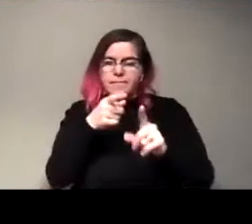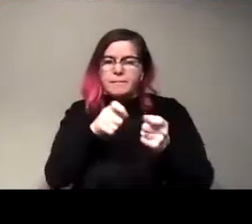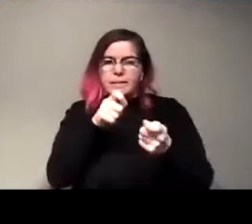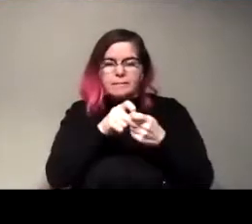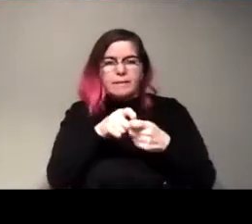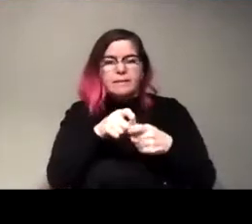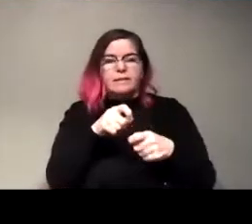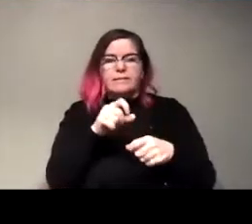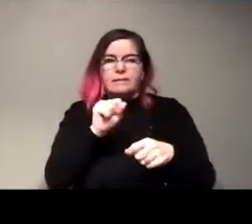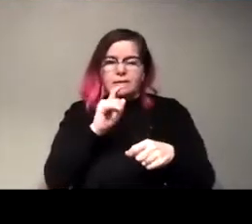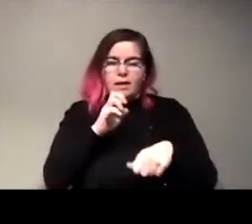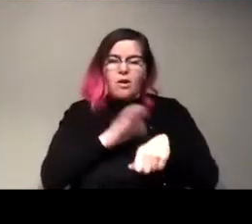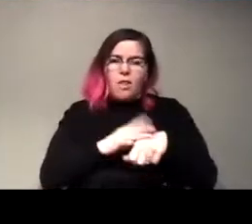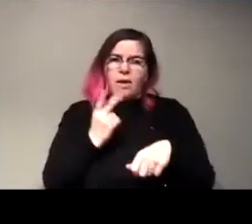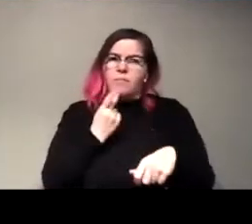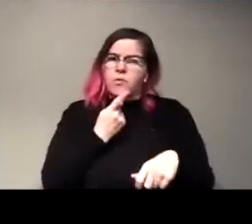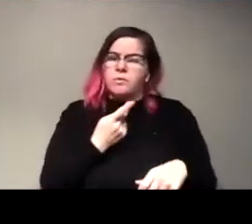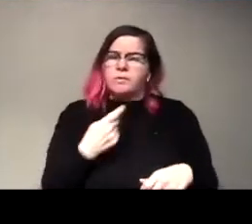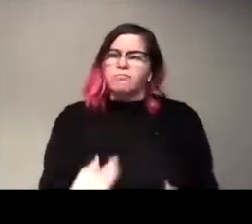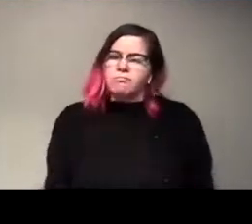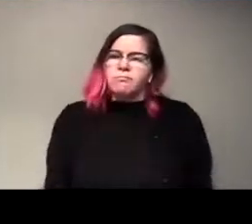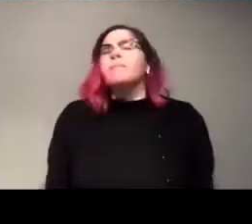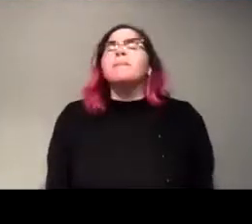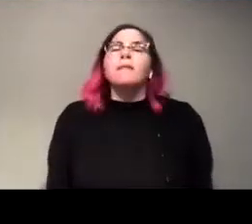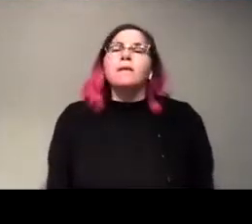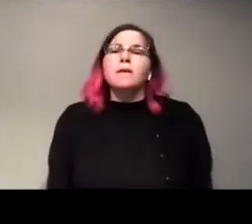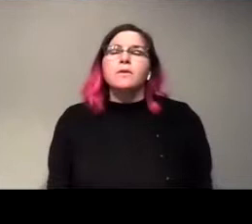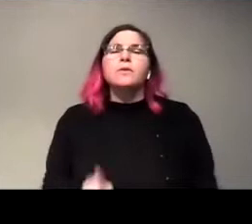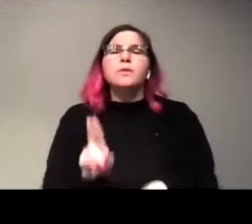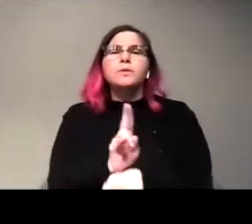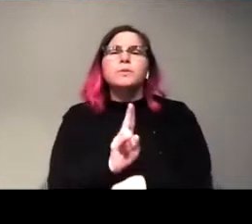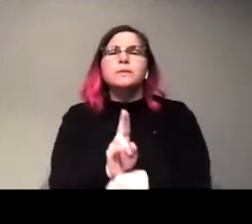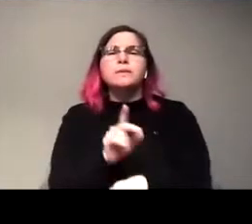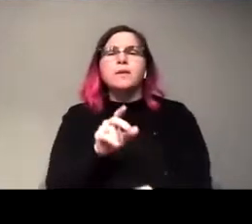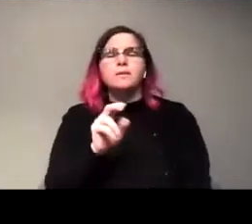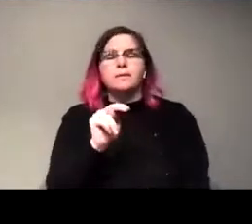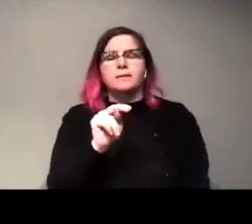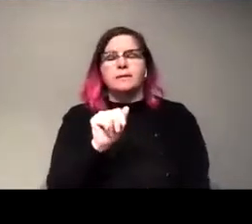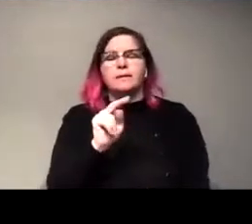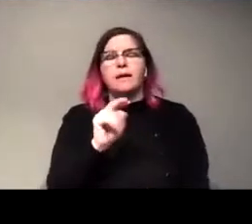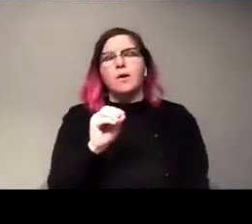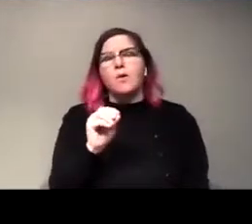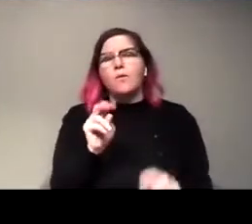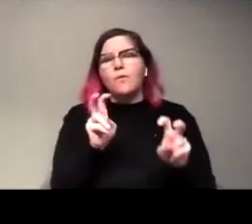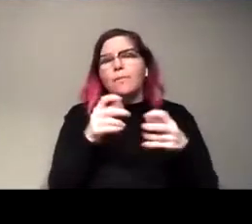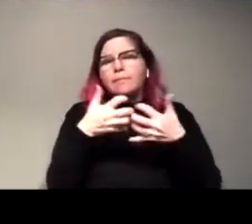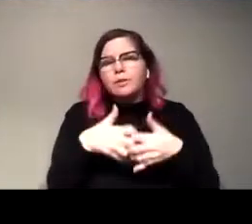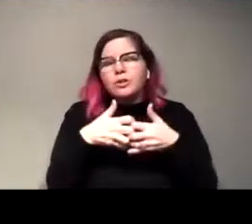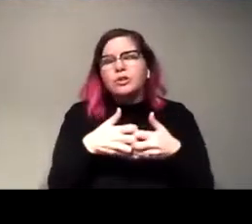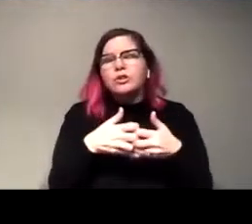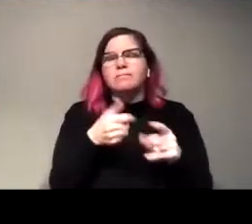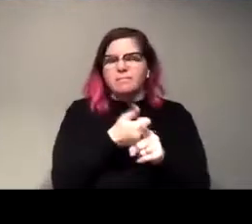protein. So we're using these, uh, little, you know, nanomachines to like actually as tools to